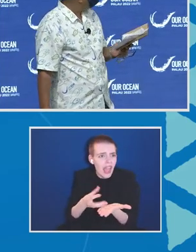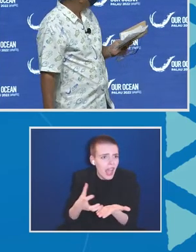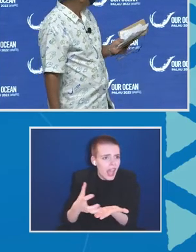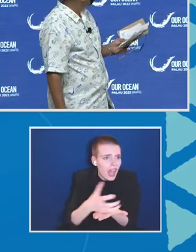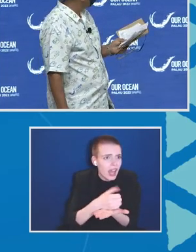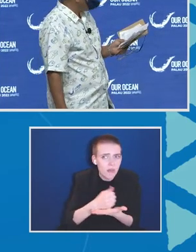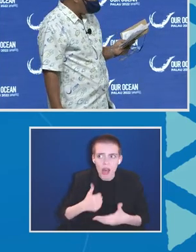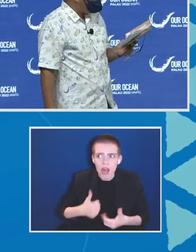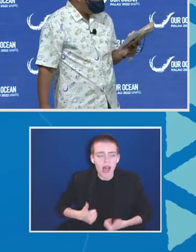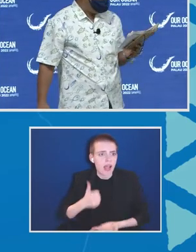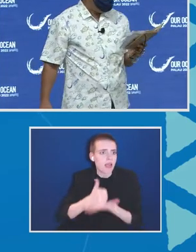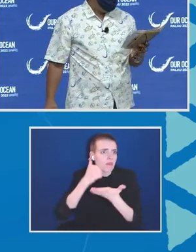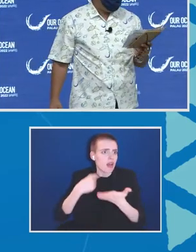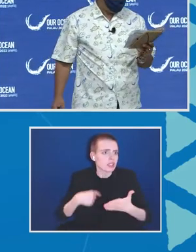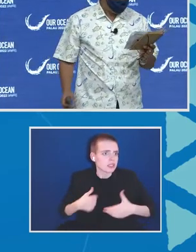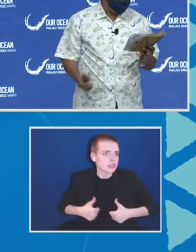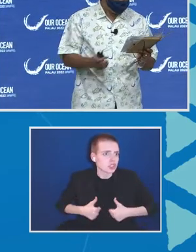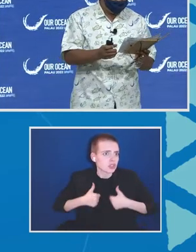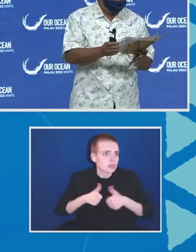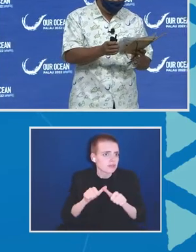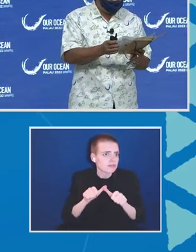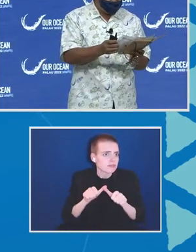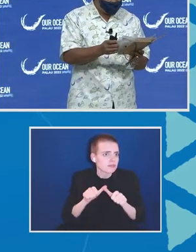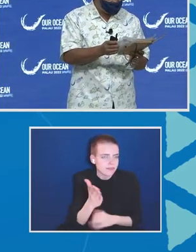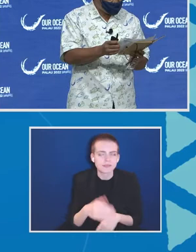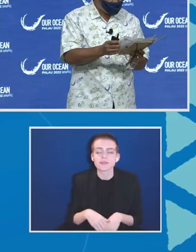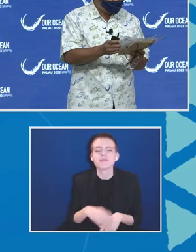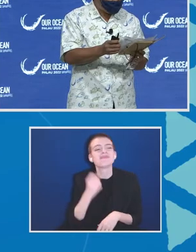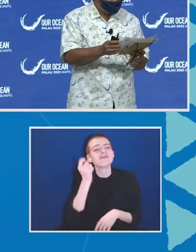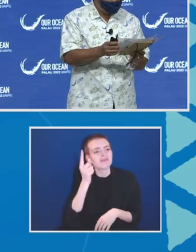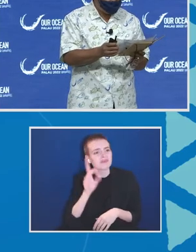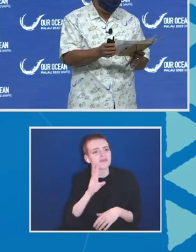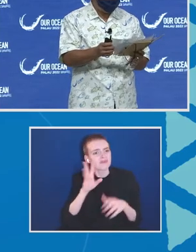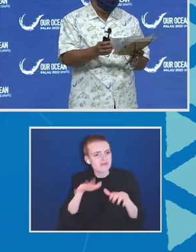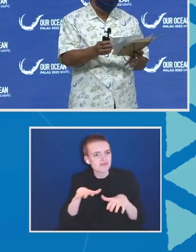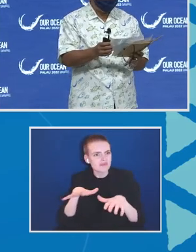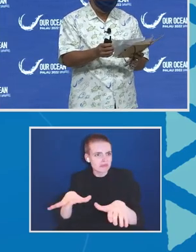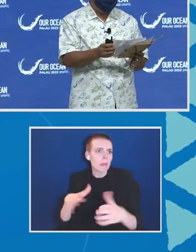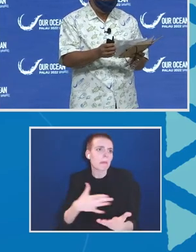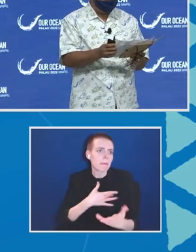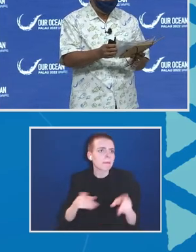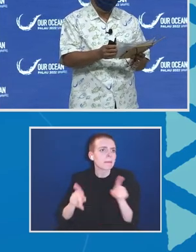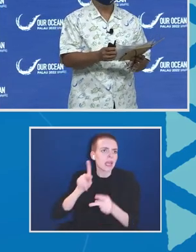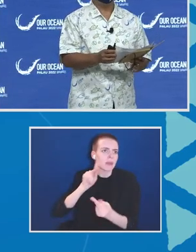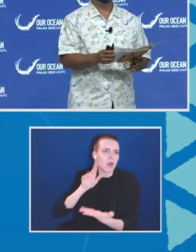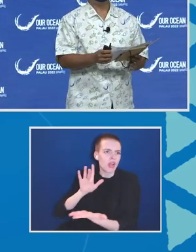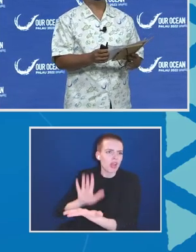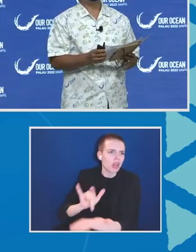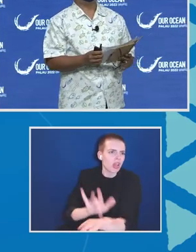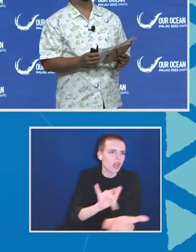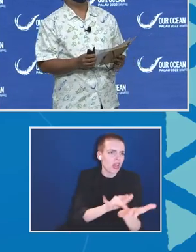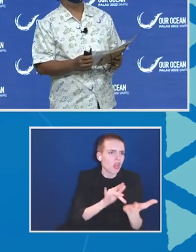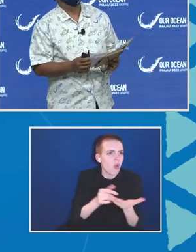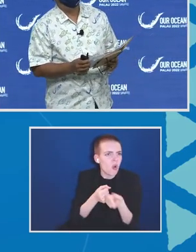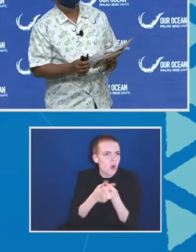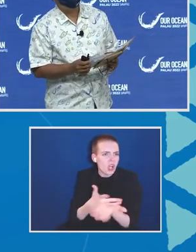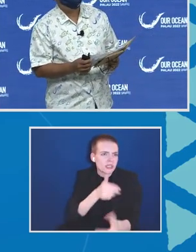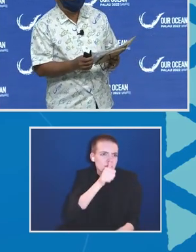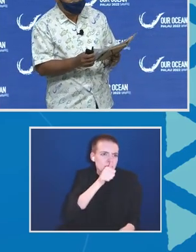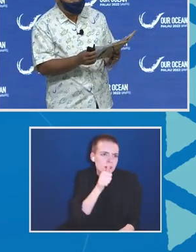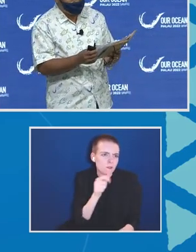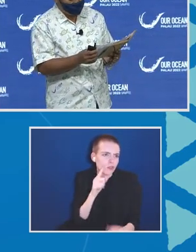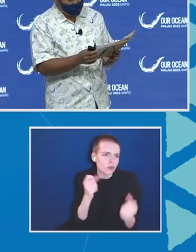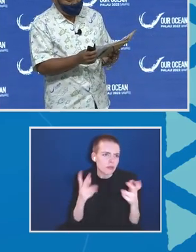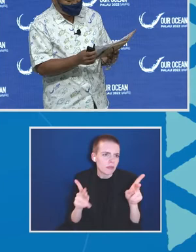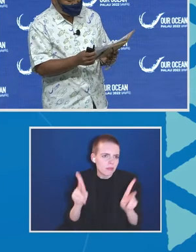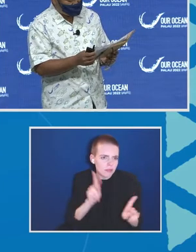The ocean, however, turns to be a place for exploitation and misery for some people. So, as President Wipps and